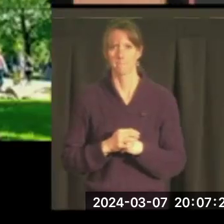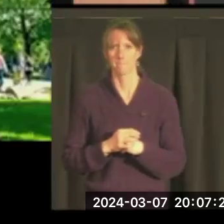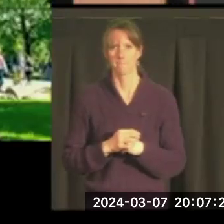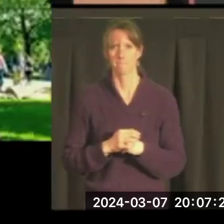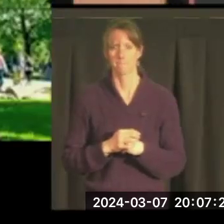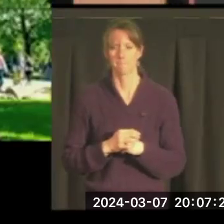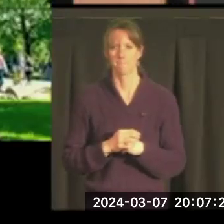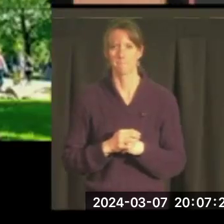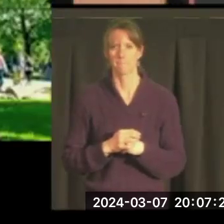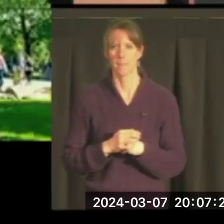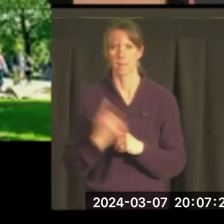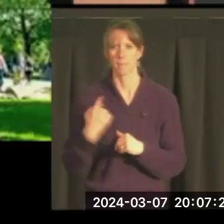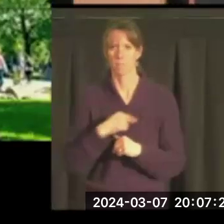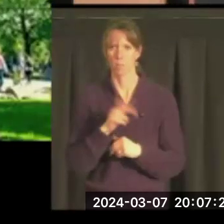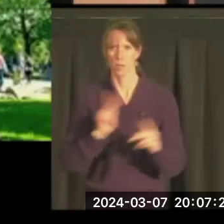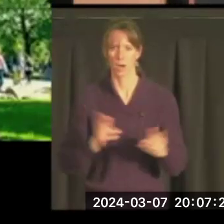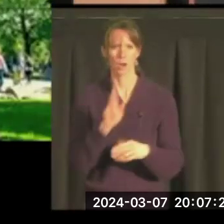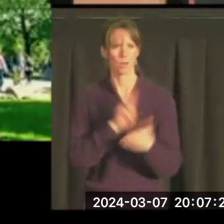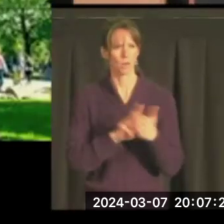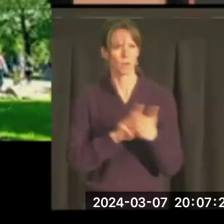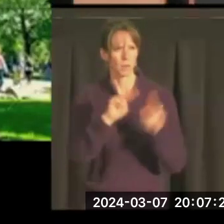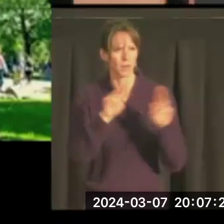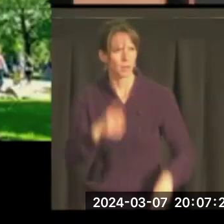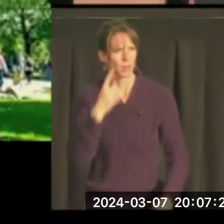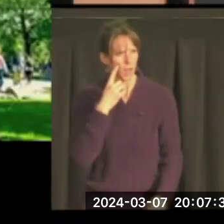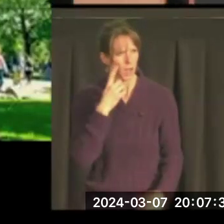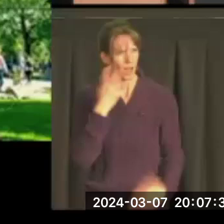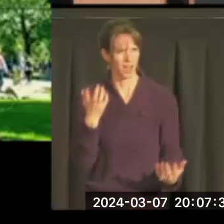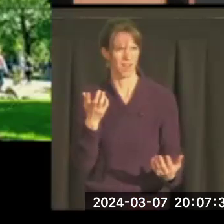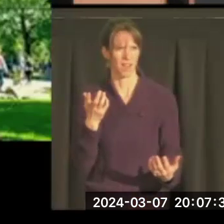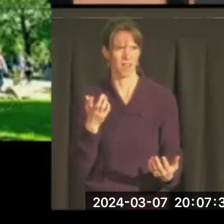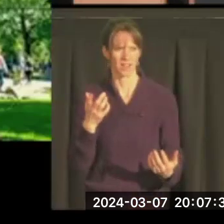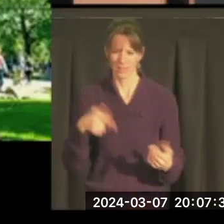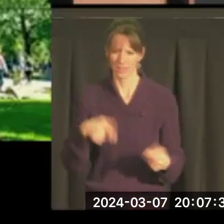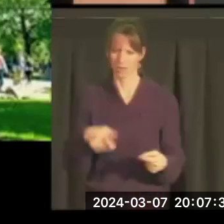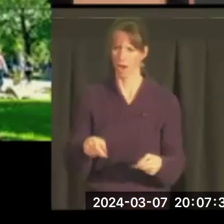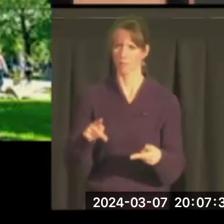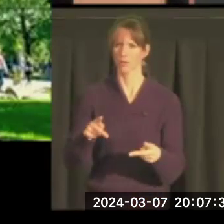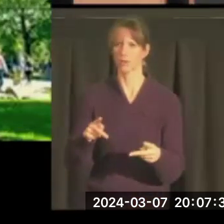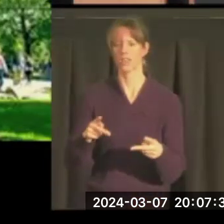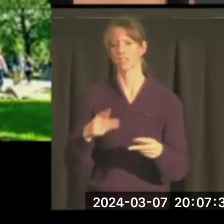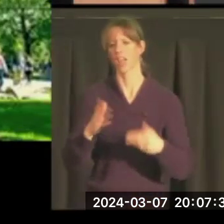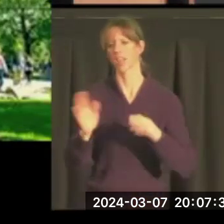There are those of us at the University of Montana that thought, you know, we shouldn't let an opportunity like this just pass.